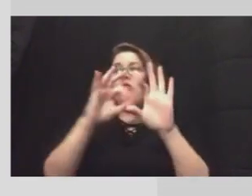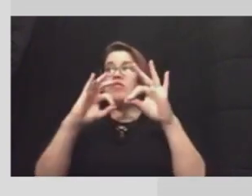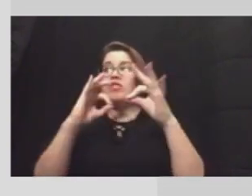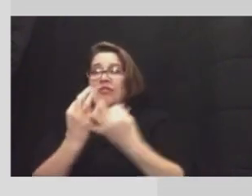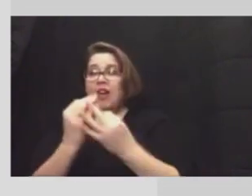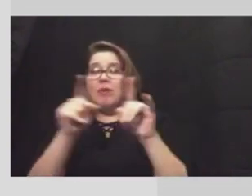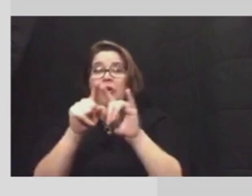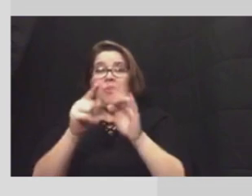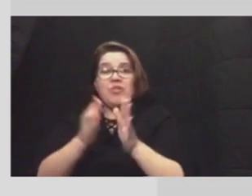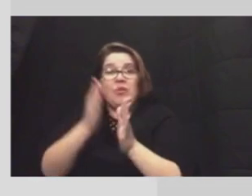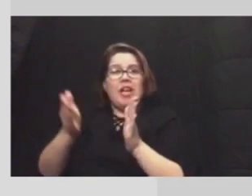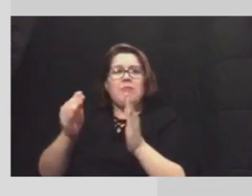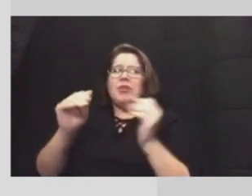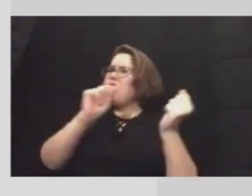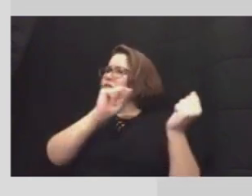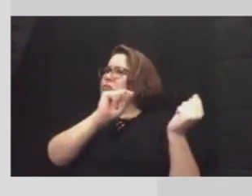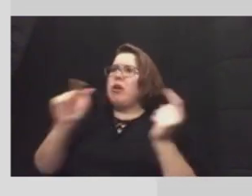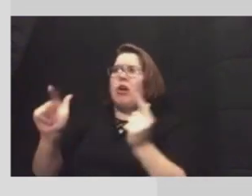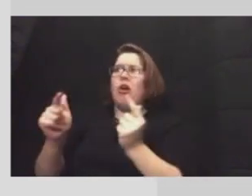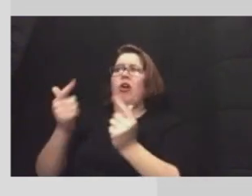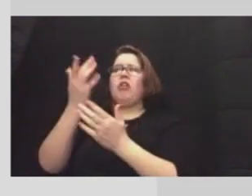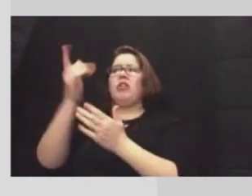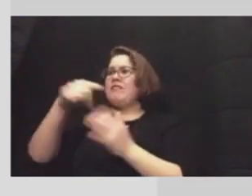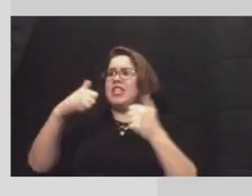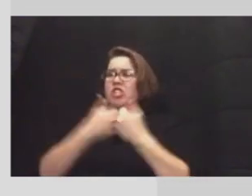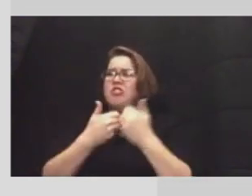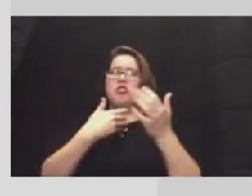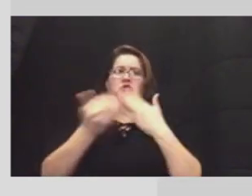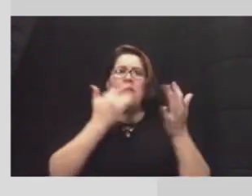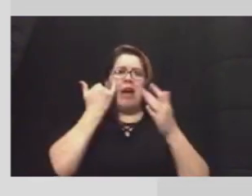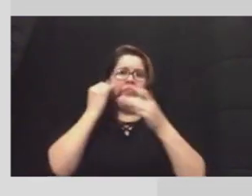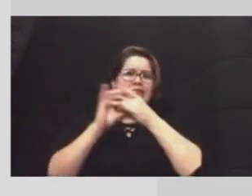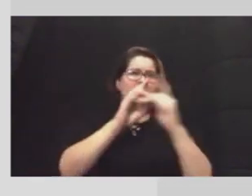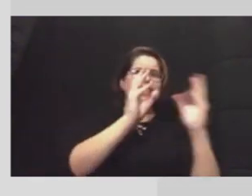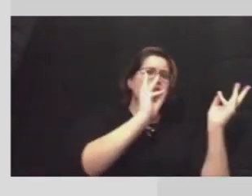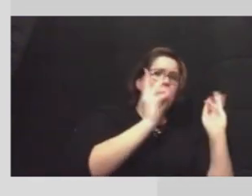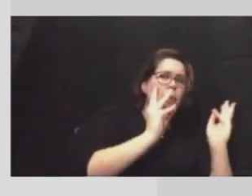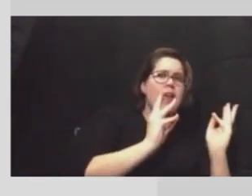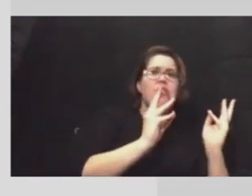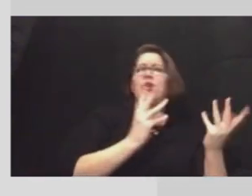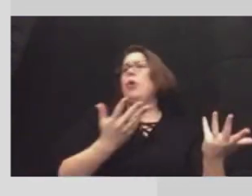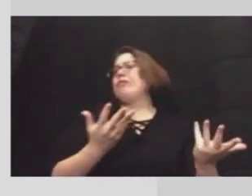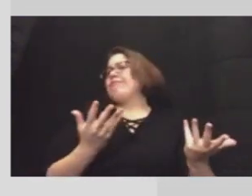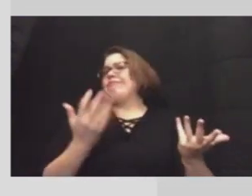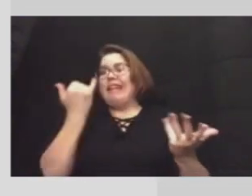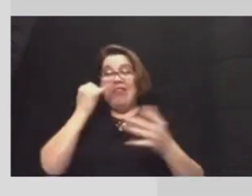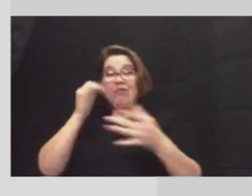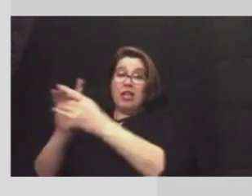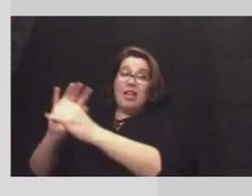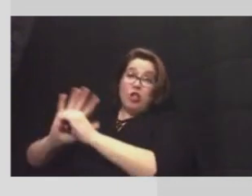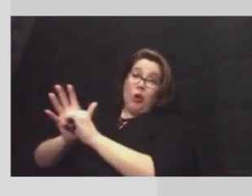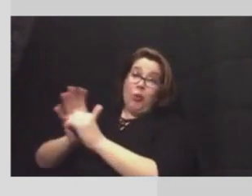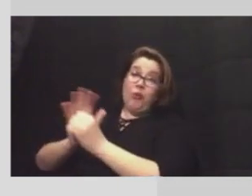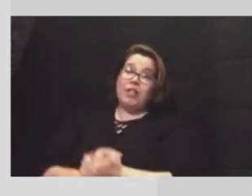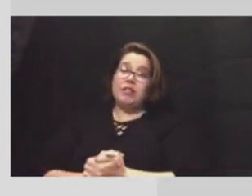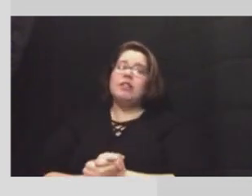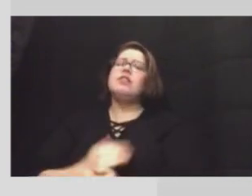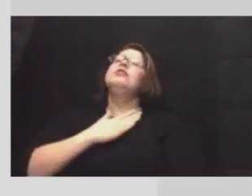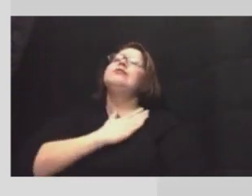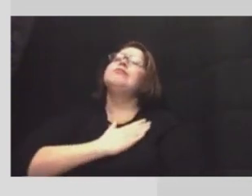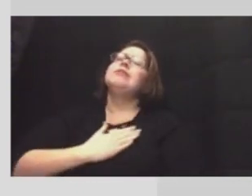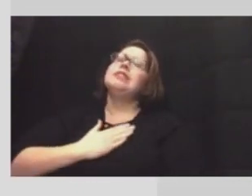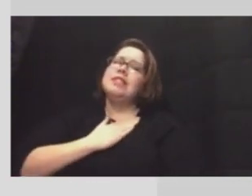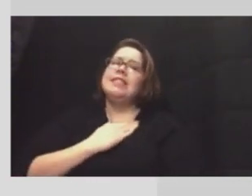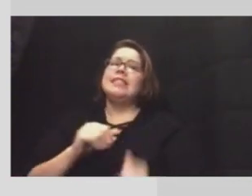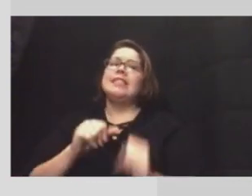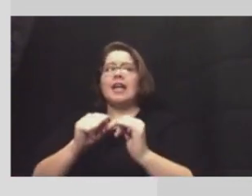uh from all aspects of these challenges whether they're weather related or uh they are covid related uh and please continue to